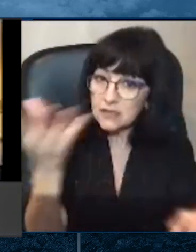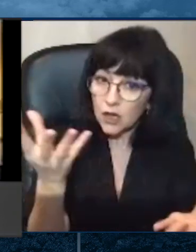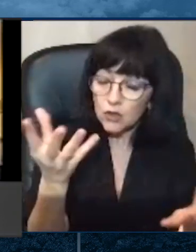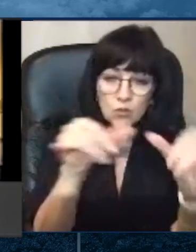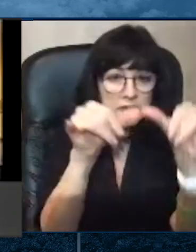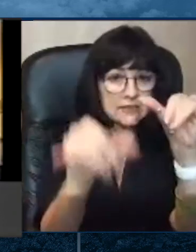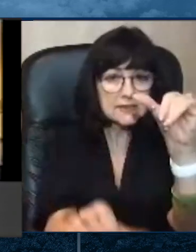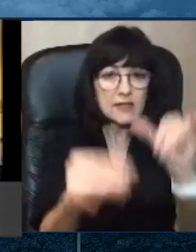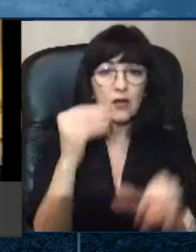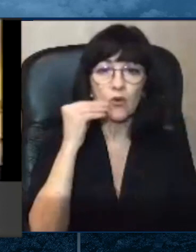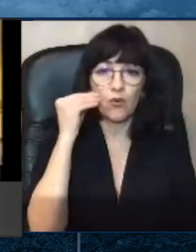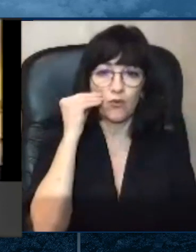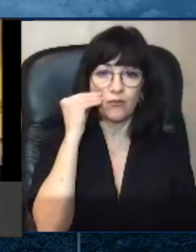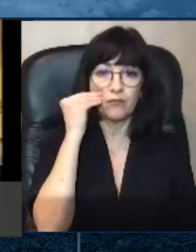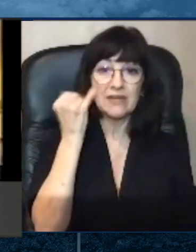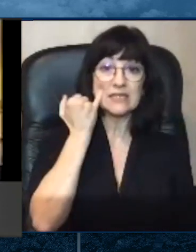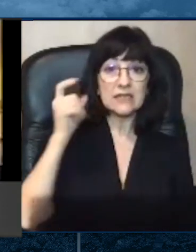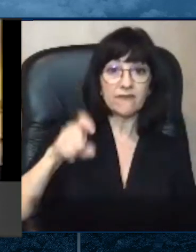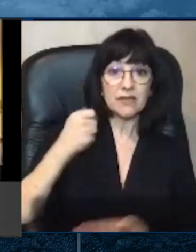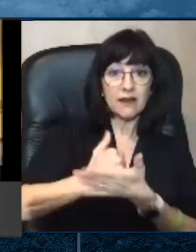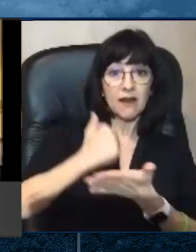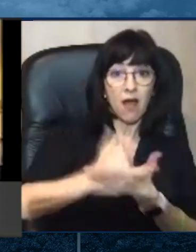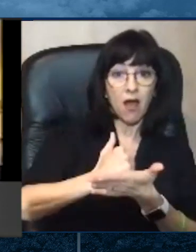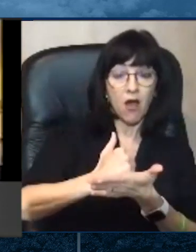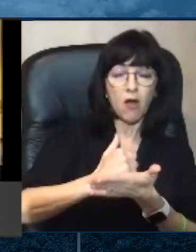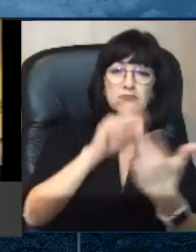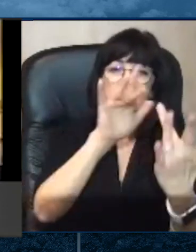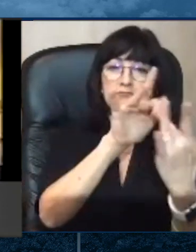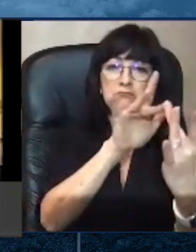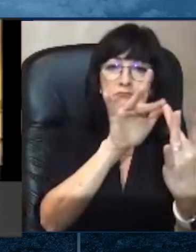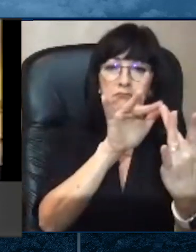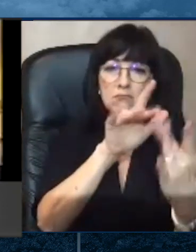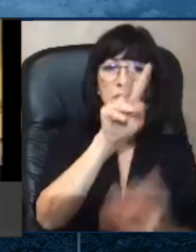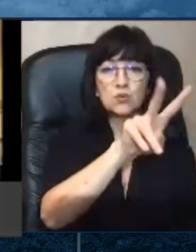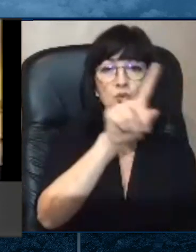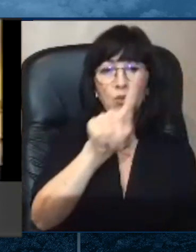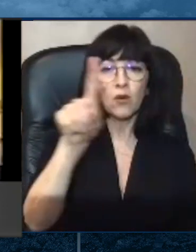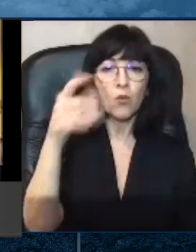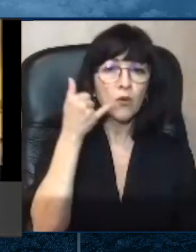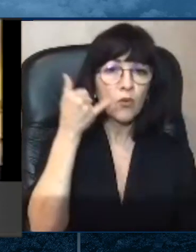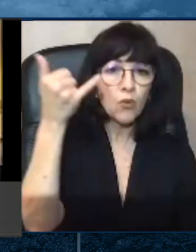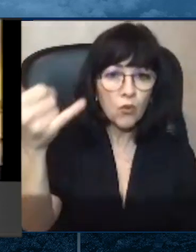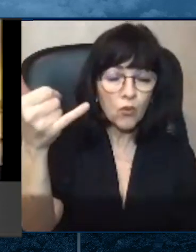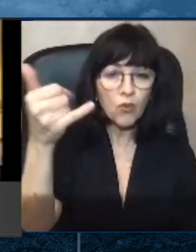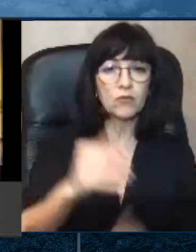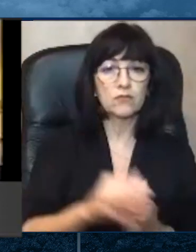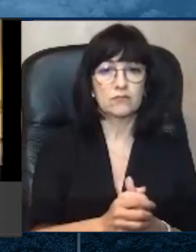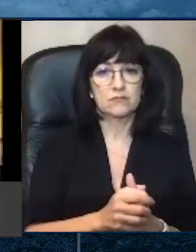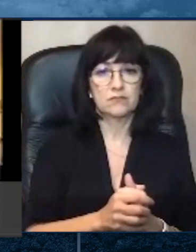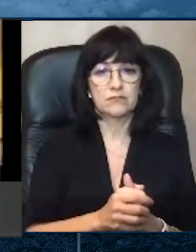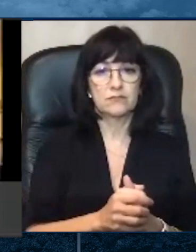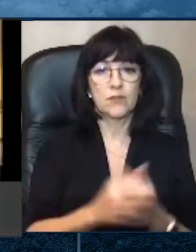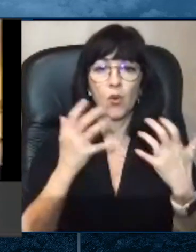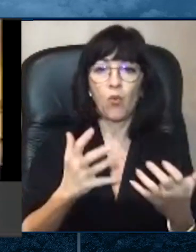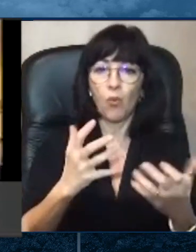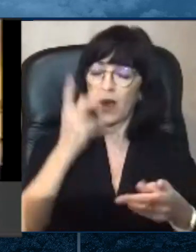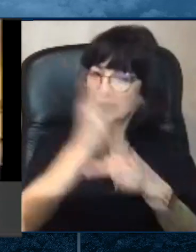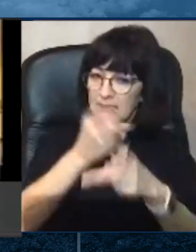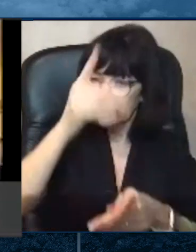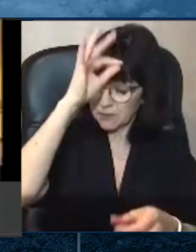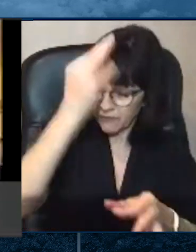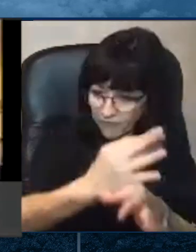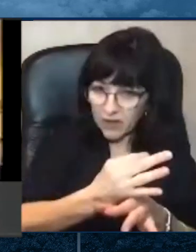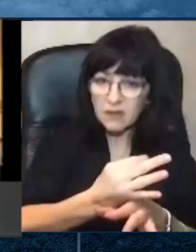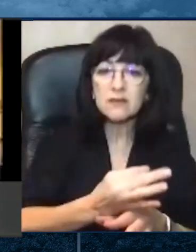Call 211 if you need help. In closing, keep the faith. This too shall pass.